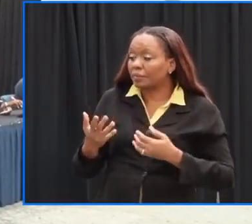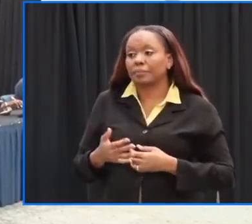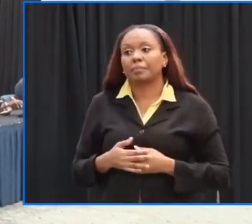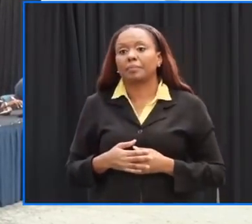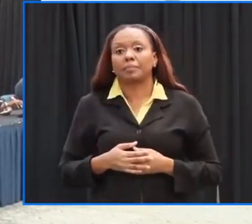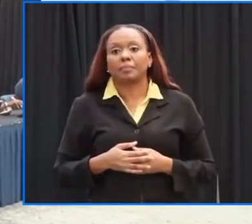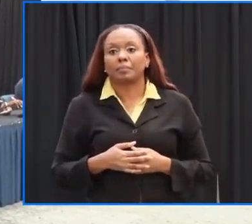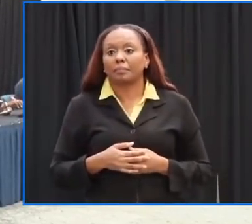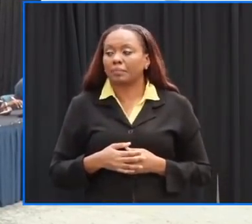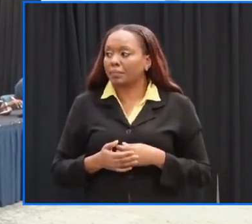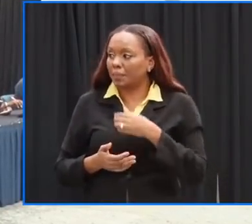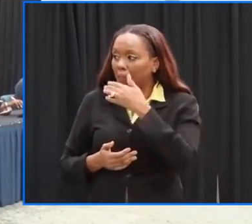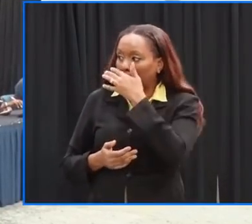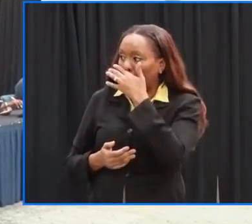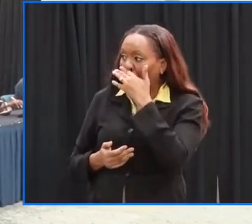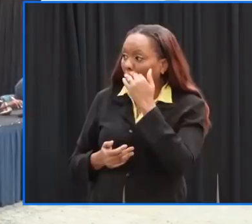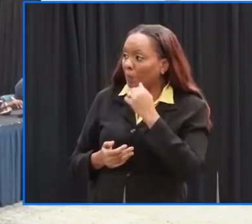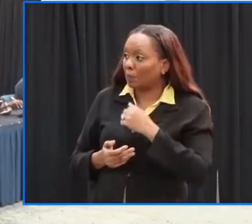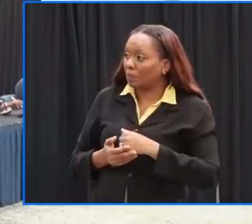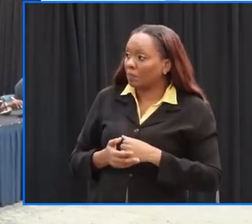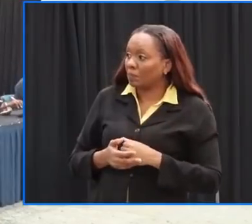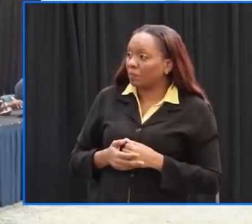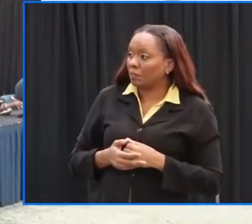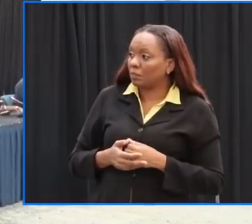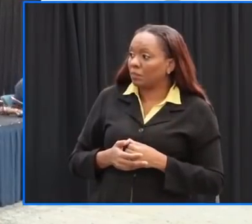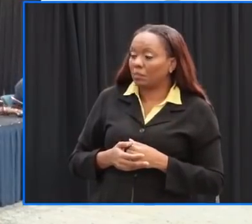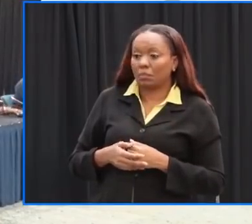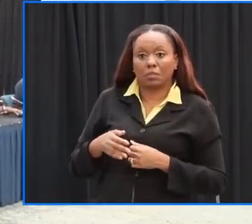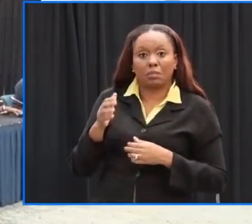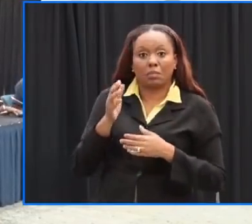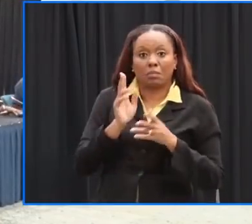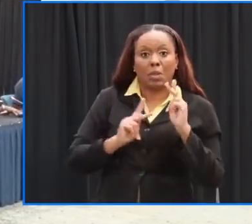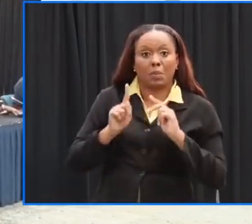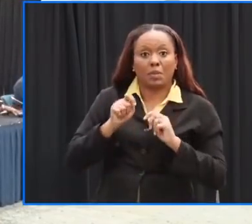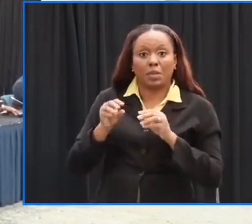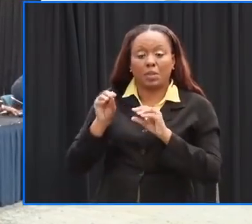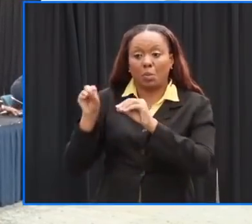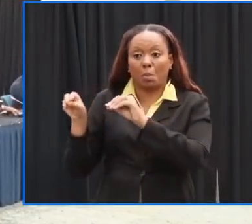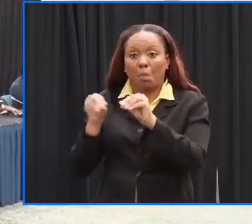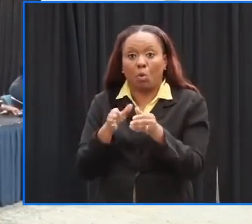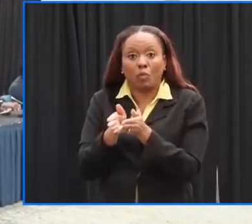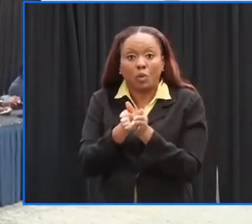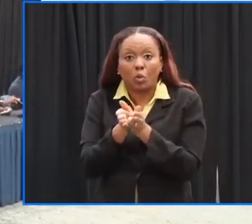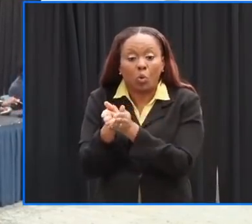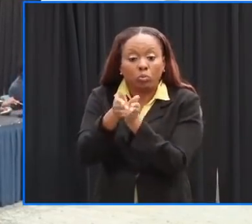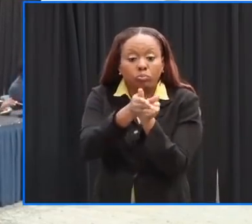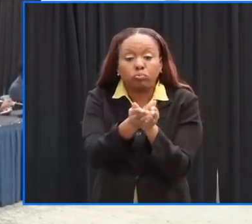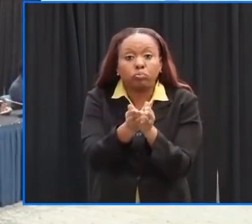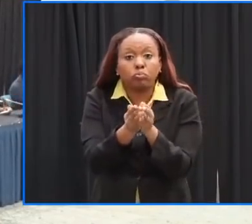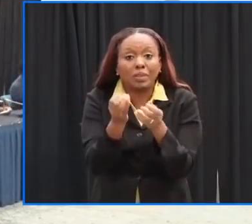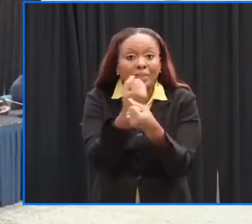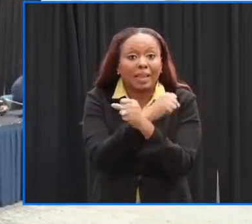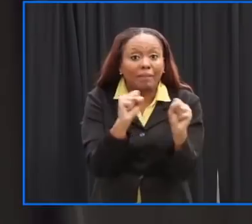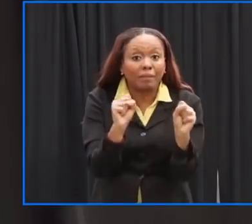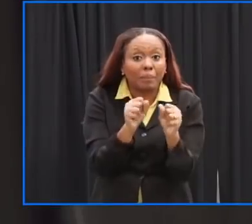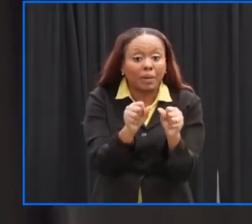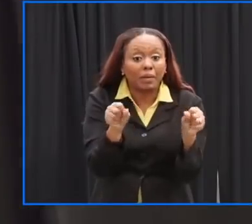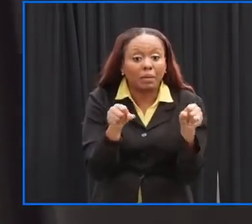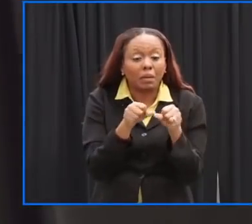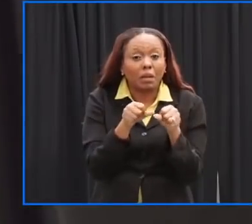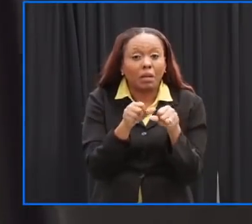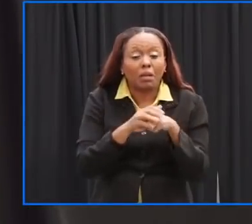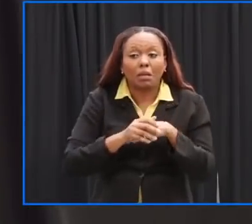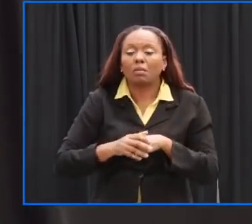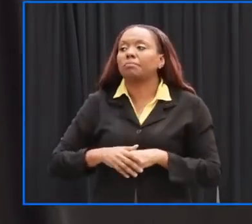just in general um movement of pleasure craft into safe harbor given the choppiness yes uh we would recommend